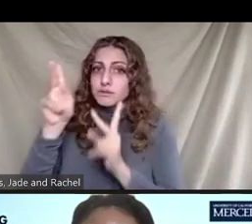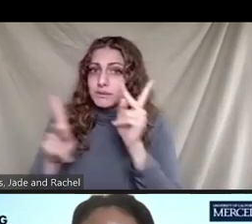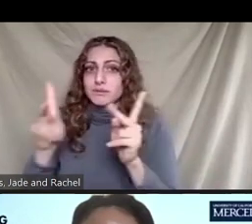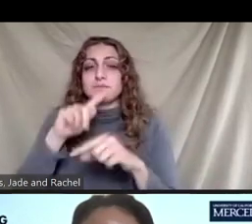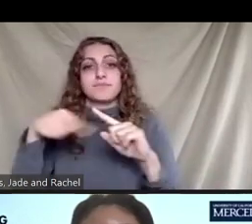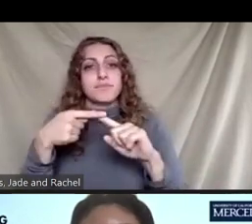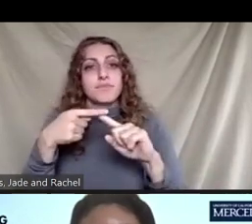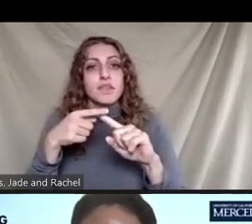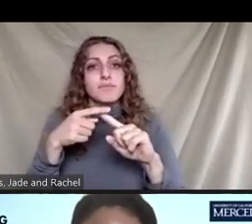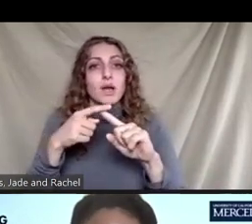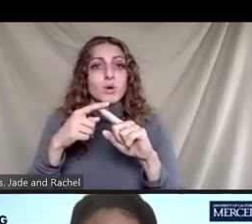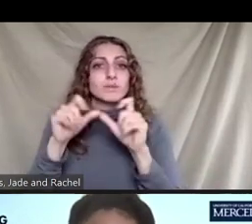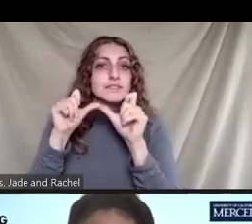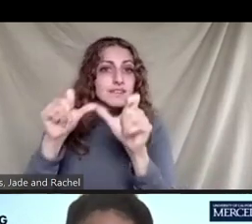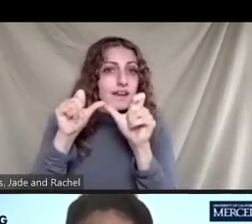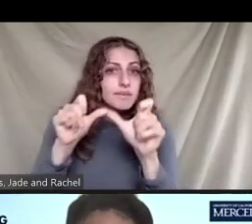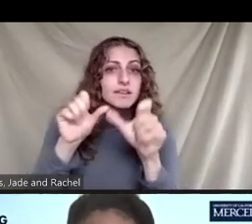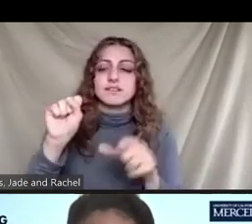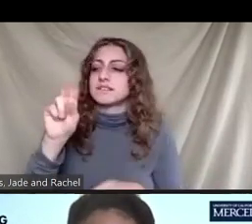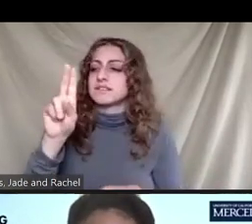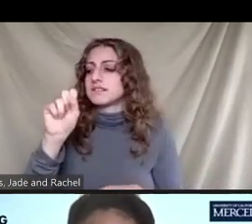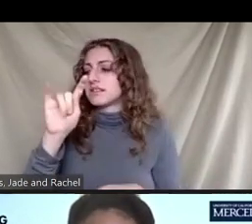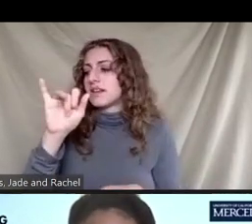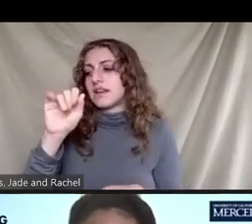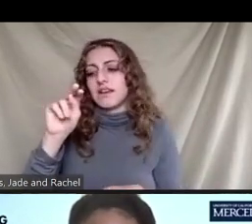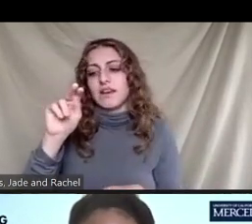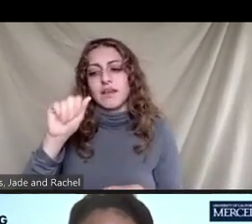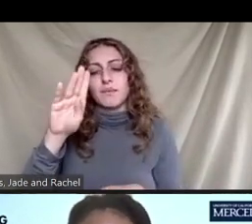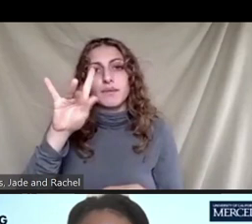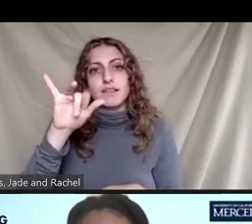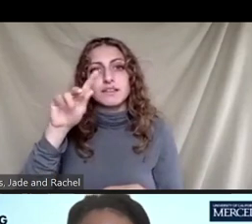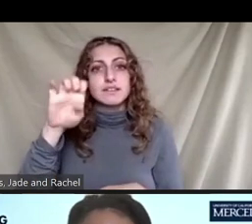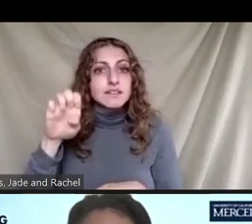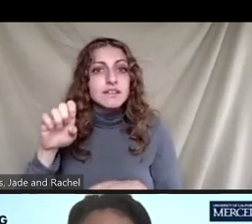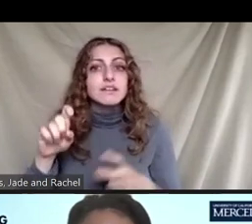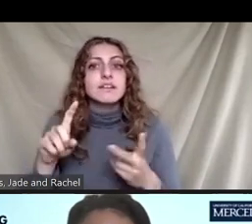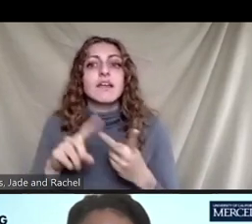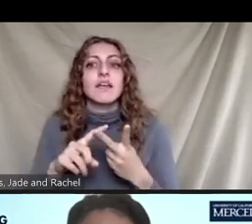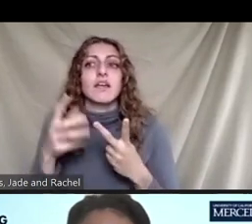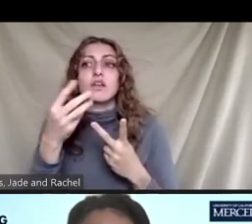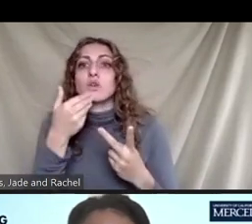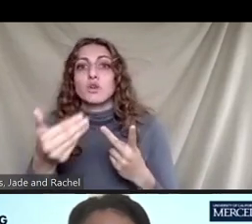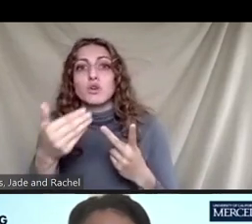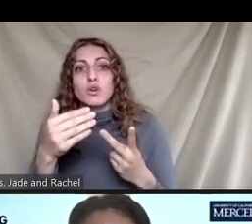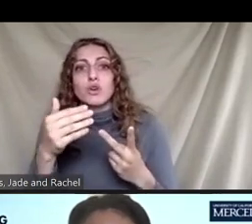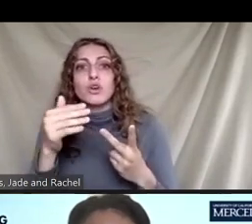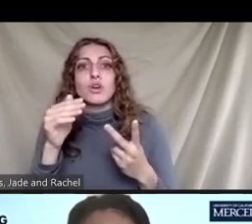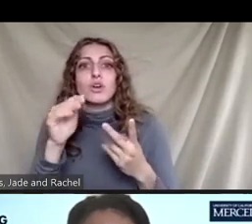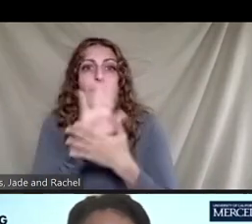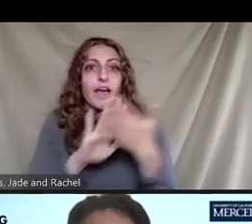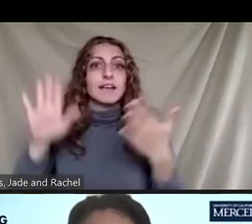sustainable design. I'm a good academic, so I will always say, you know, the funding agency is putting in